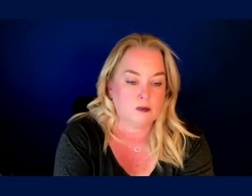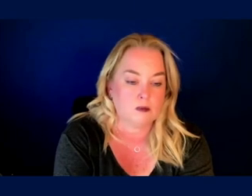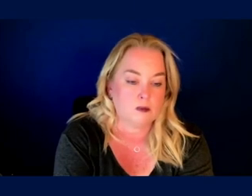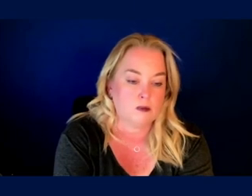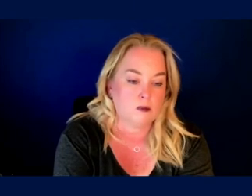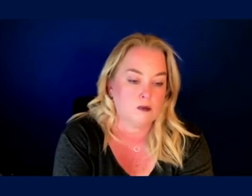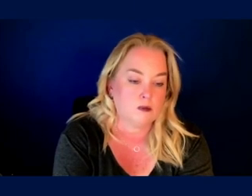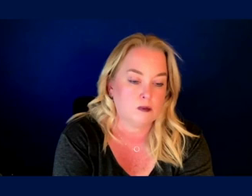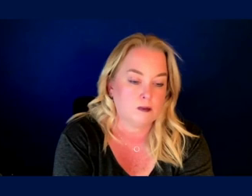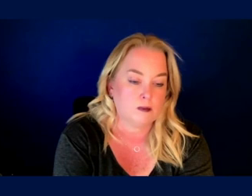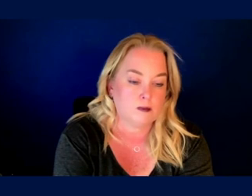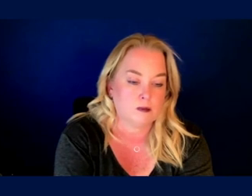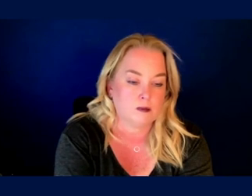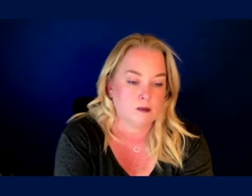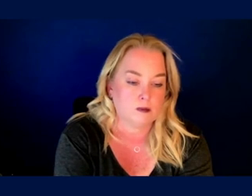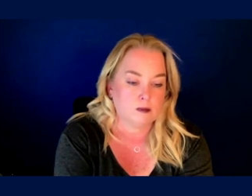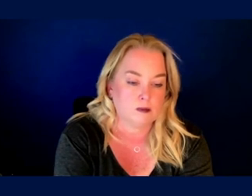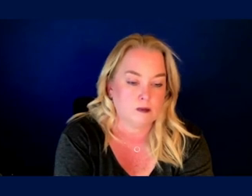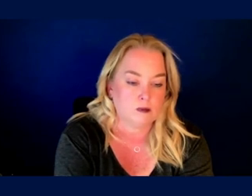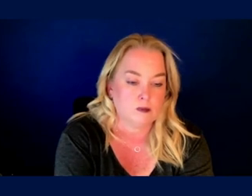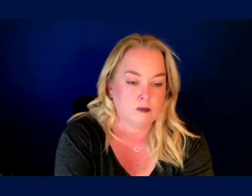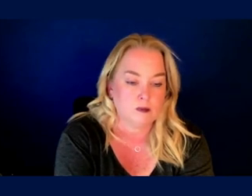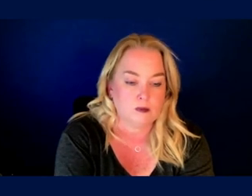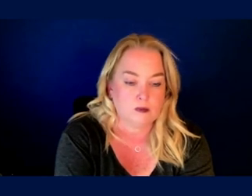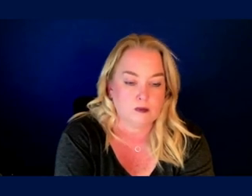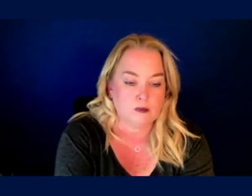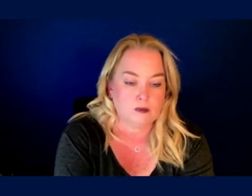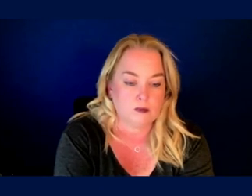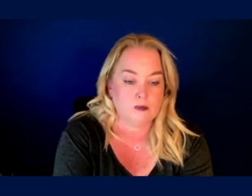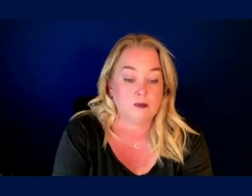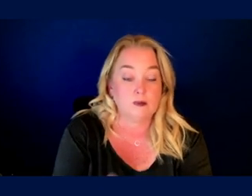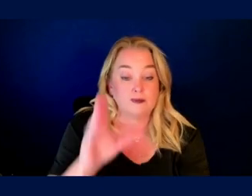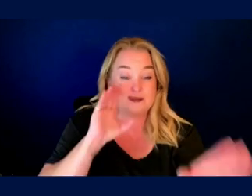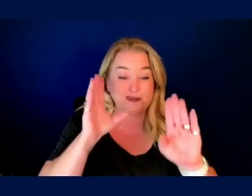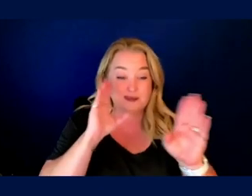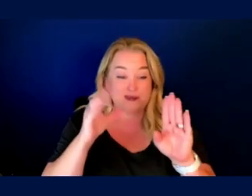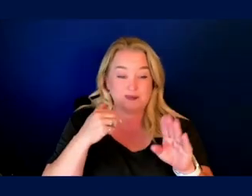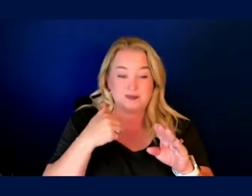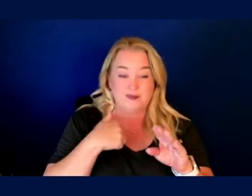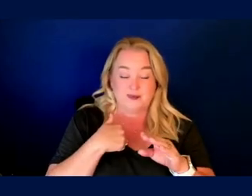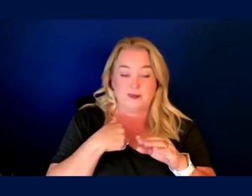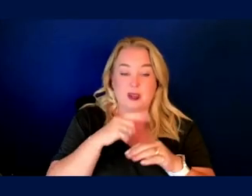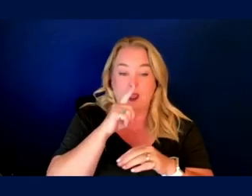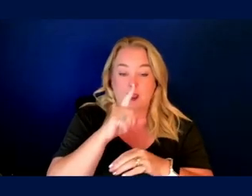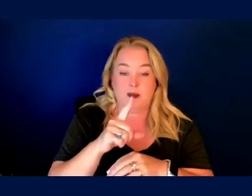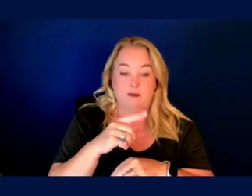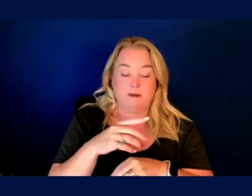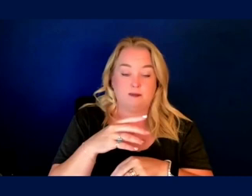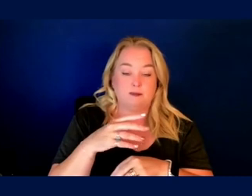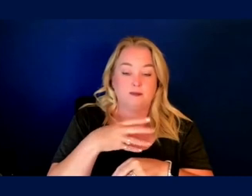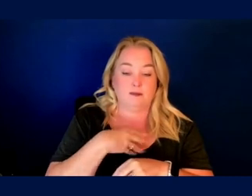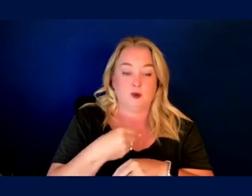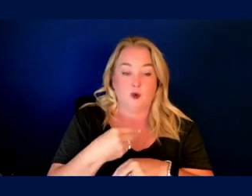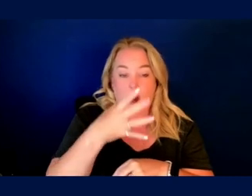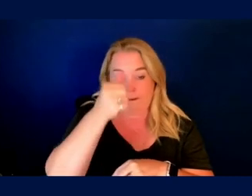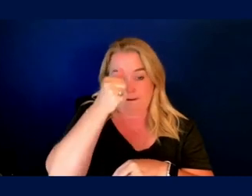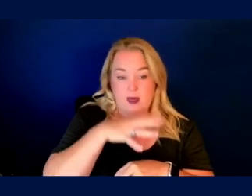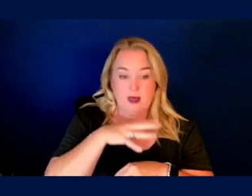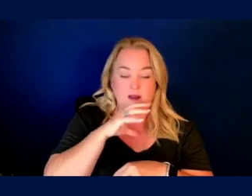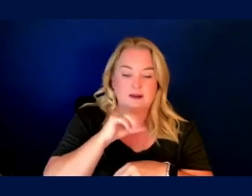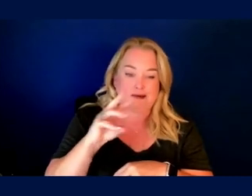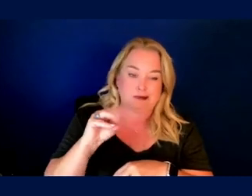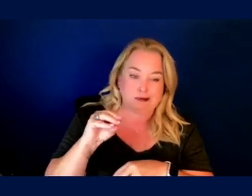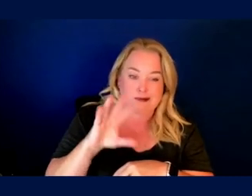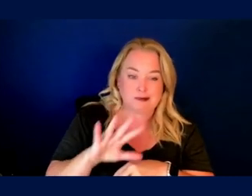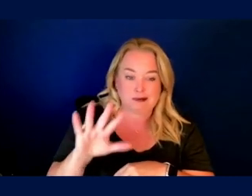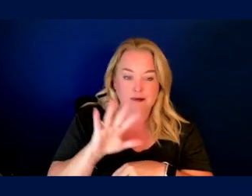My name is Mark Schallhammer. I'm the emcee for today's event. I'm a white male in my mid-60s, dark